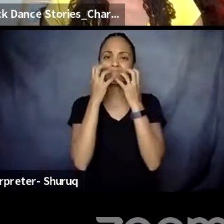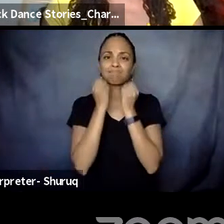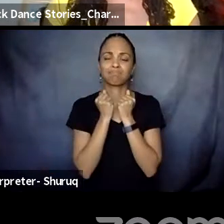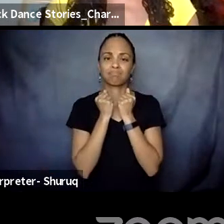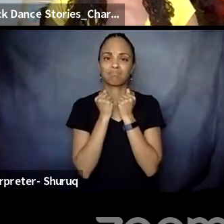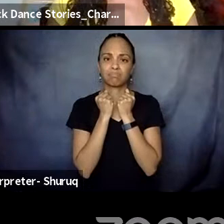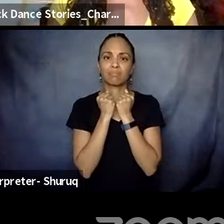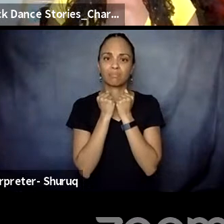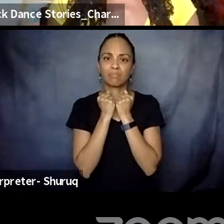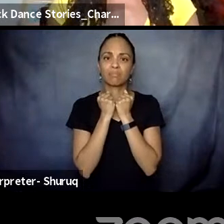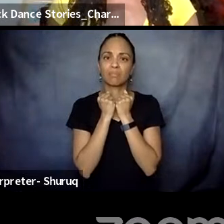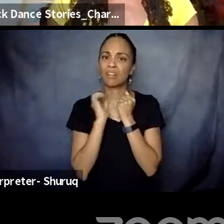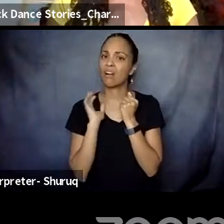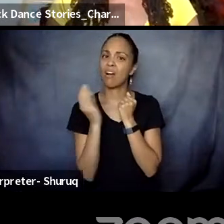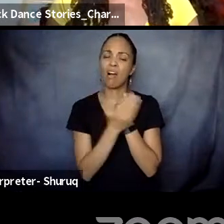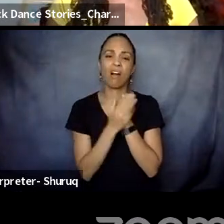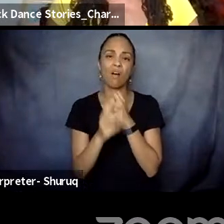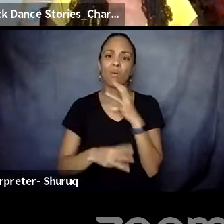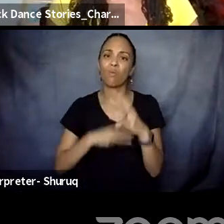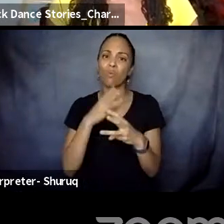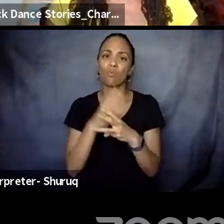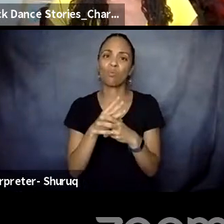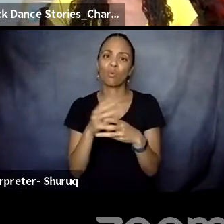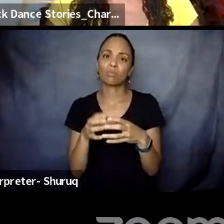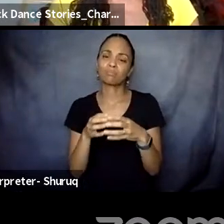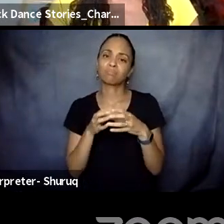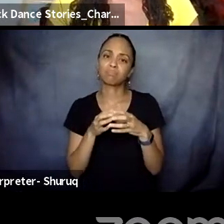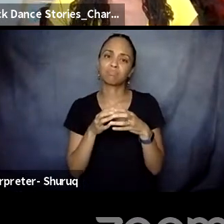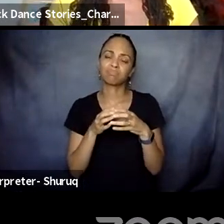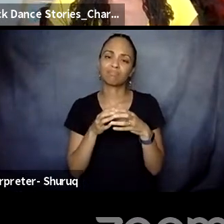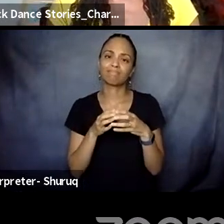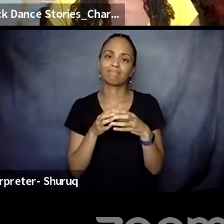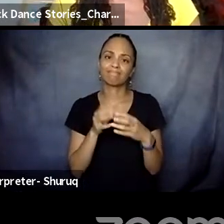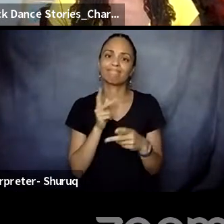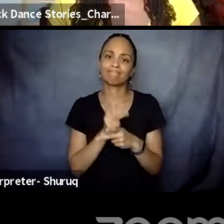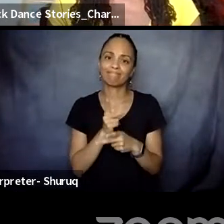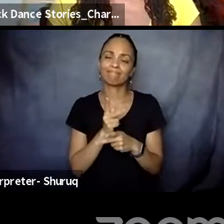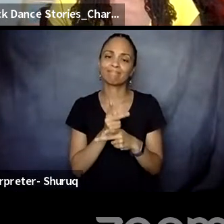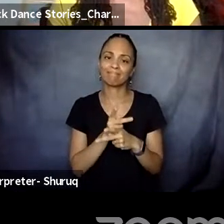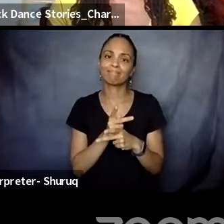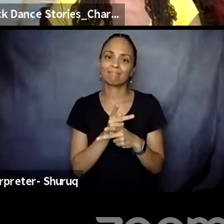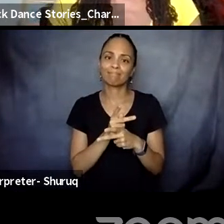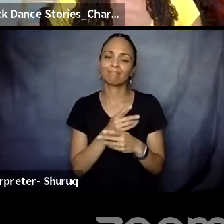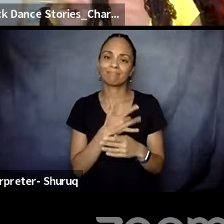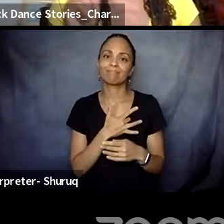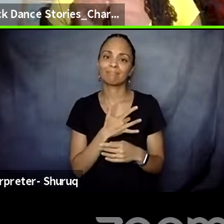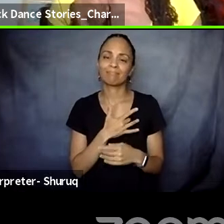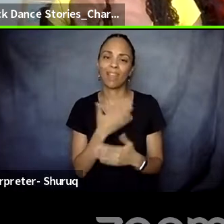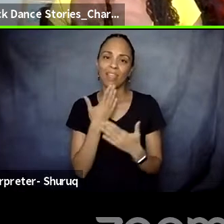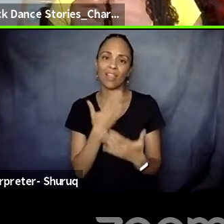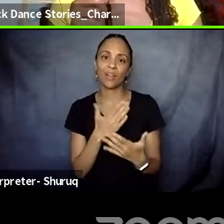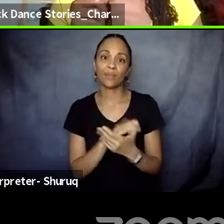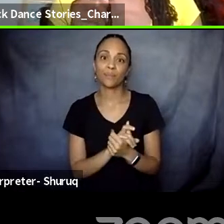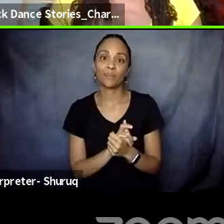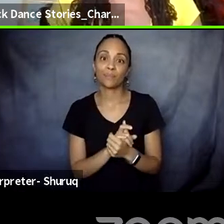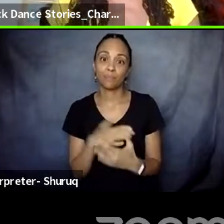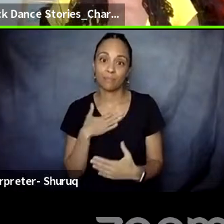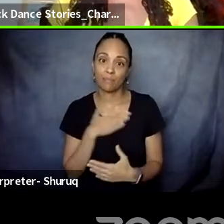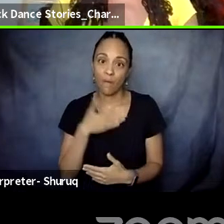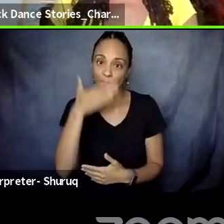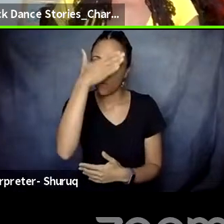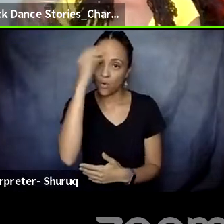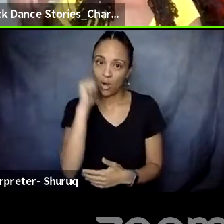world keep it close to your heart thank you for that joining and don't forget to vote